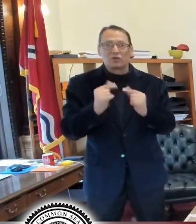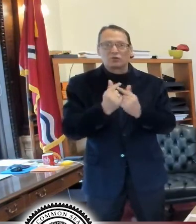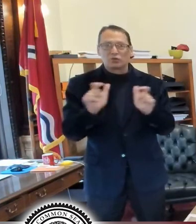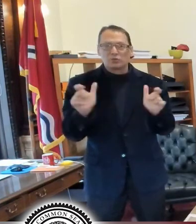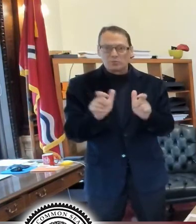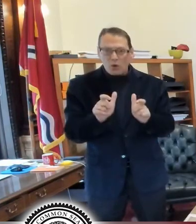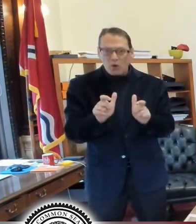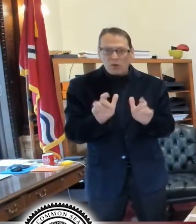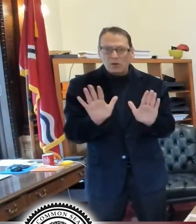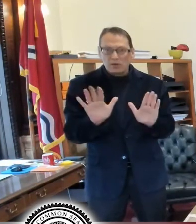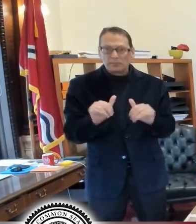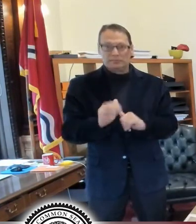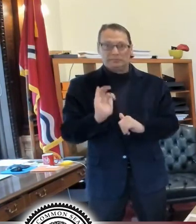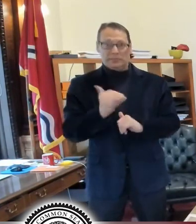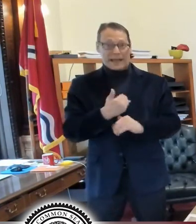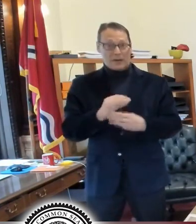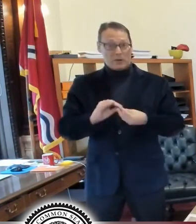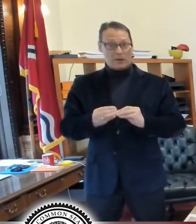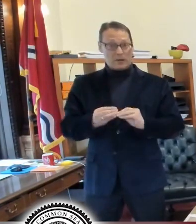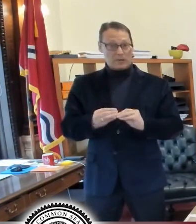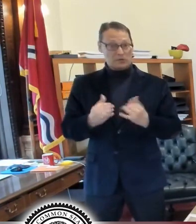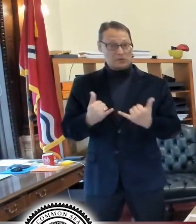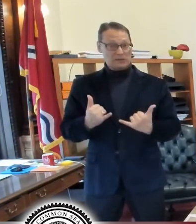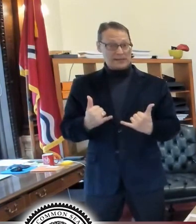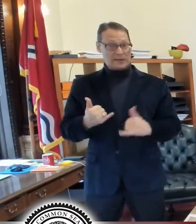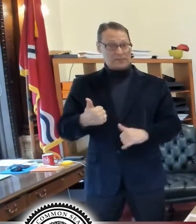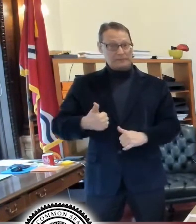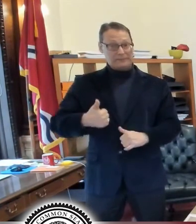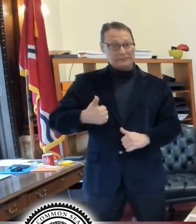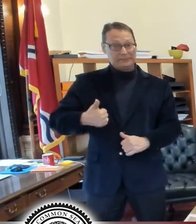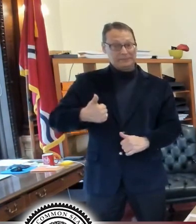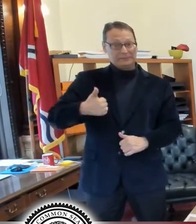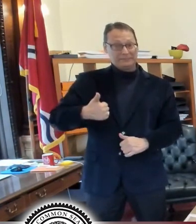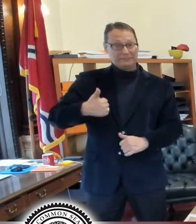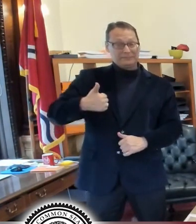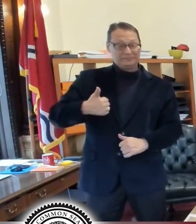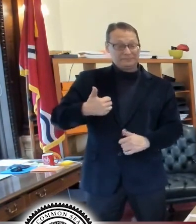small. Our numbers right now are really, um,